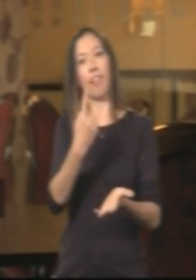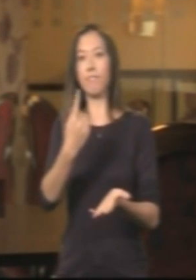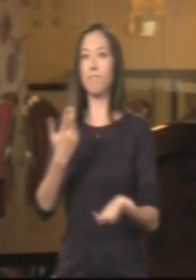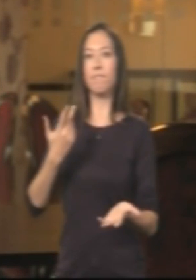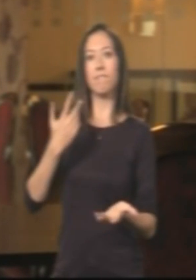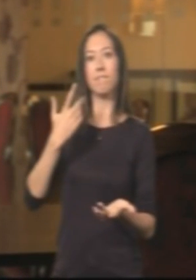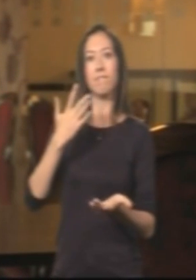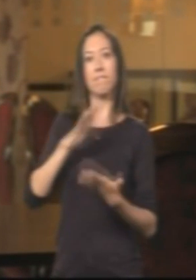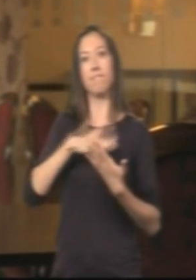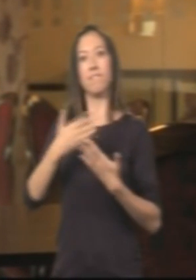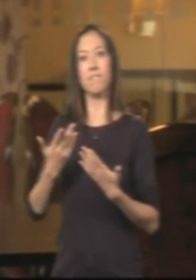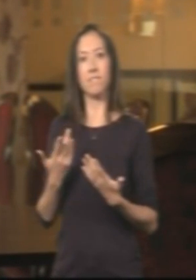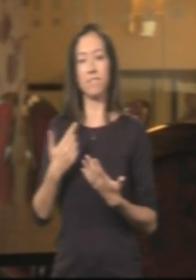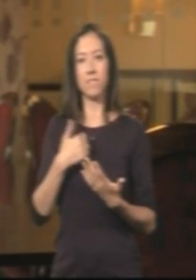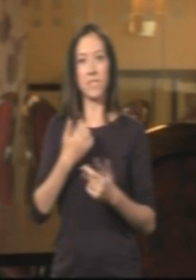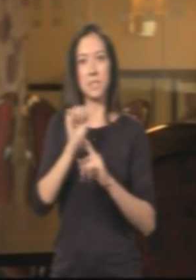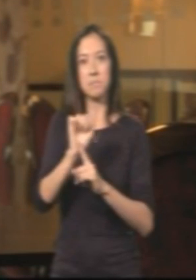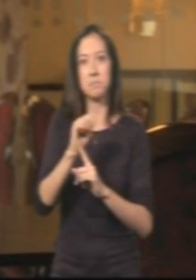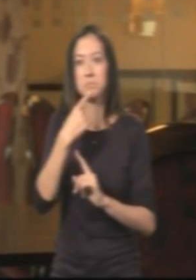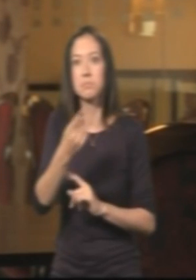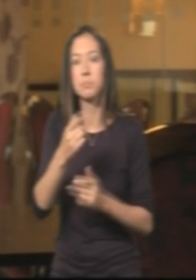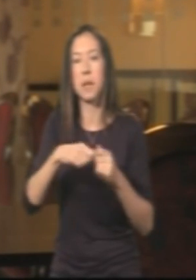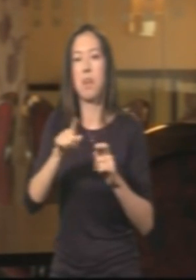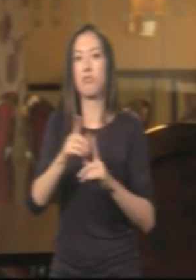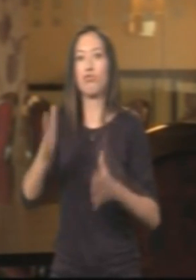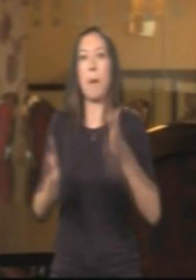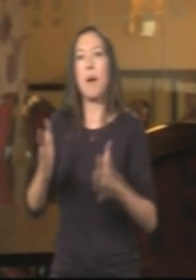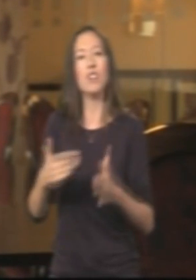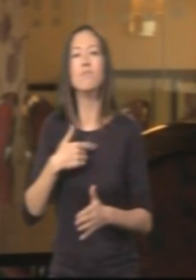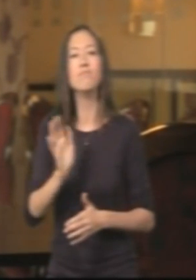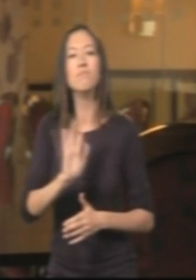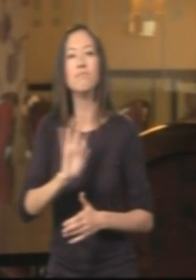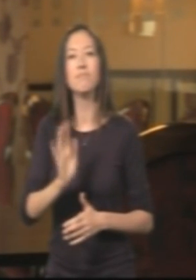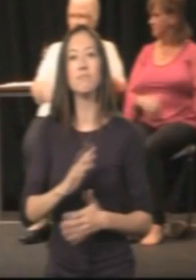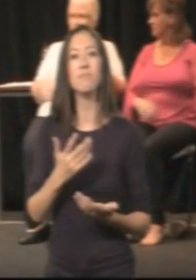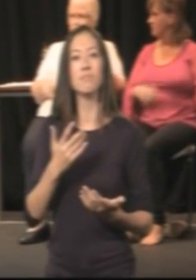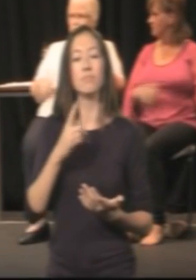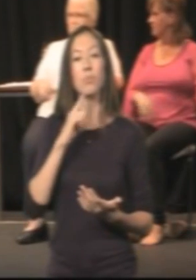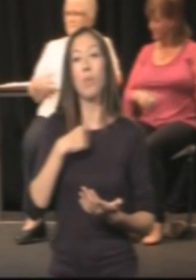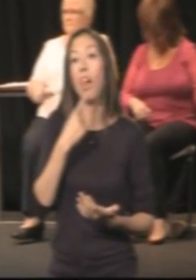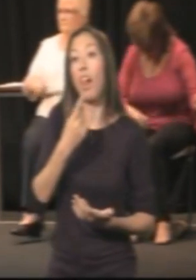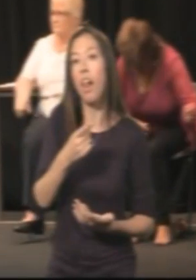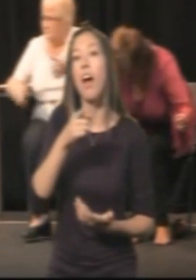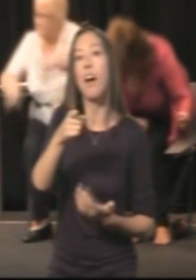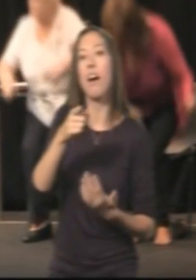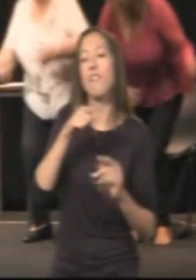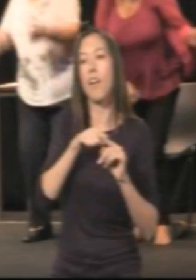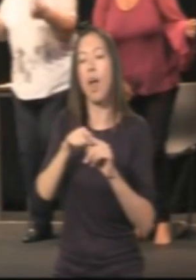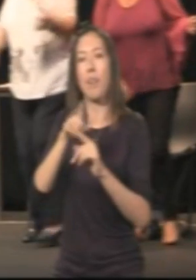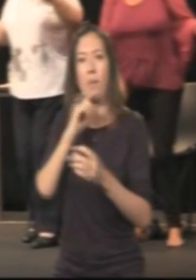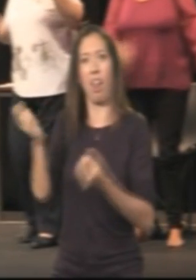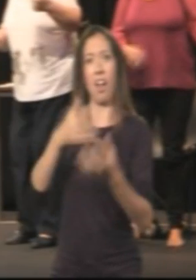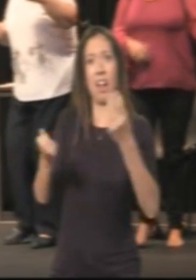interpretation rather than restricting them through the suggestion to the point where they're a robot. So you'll see them follow